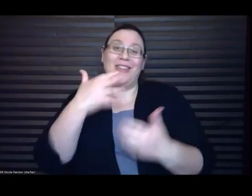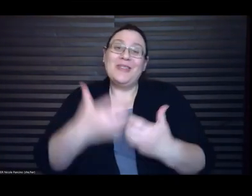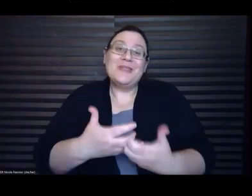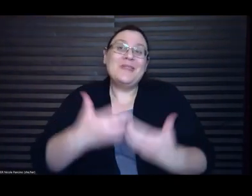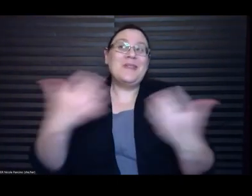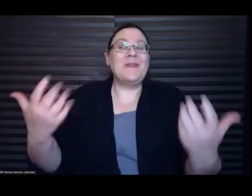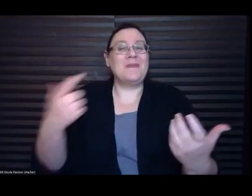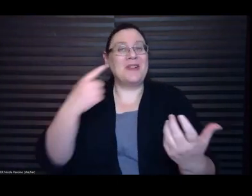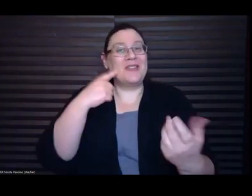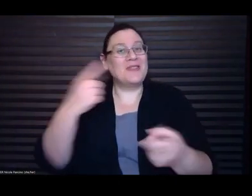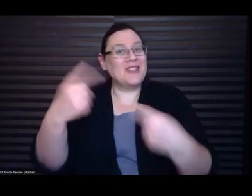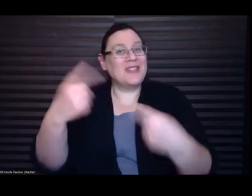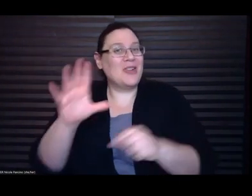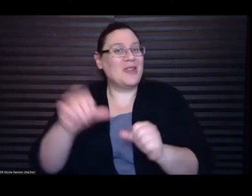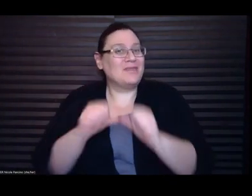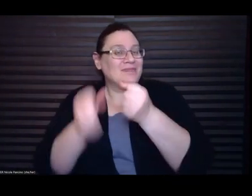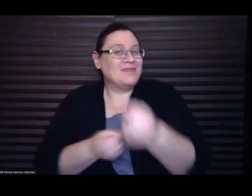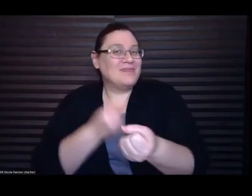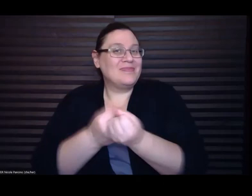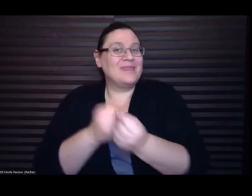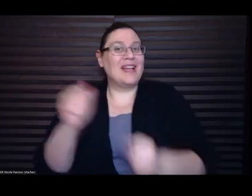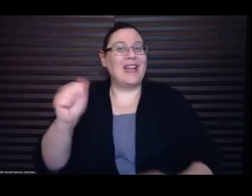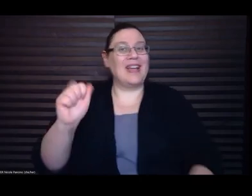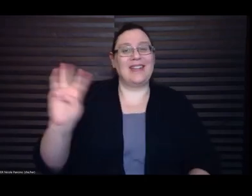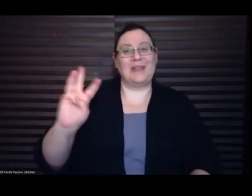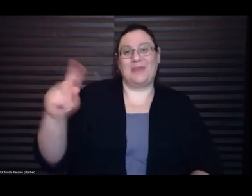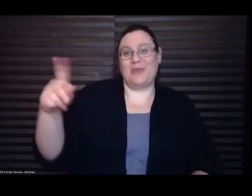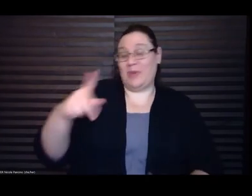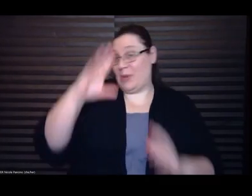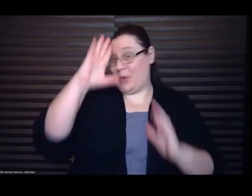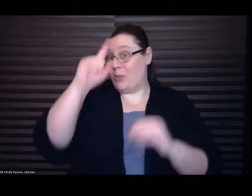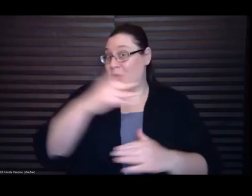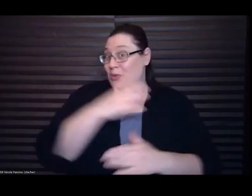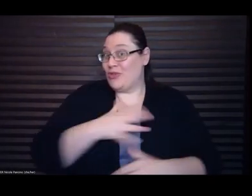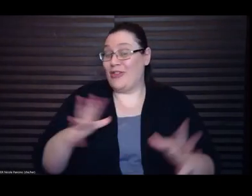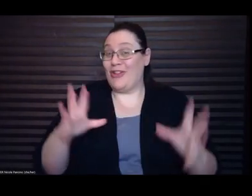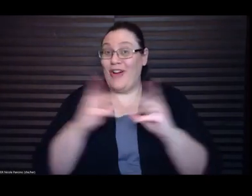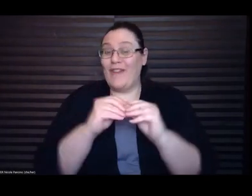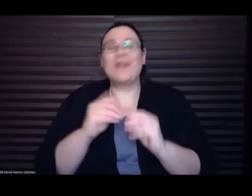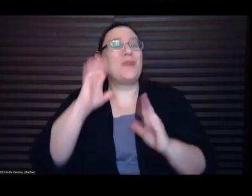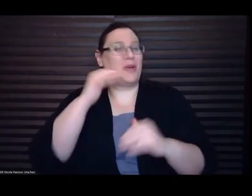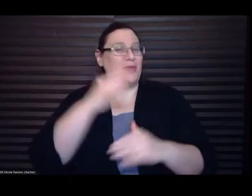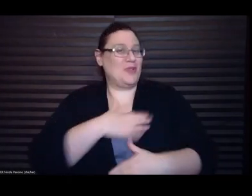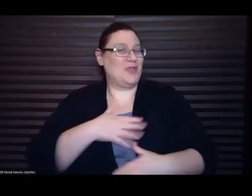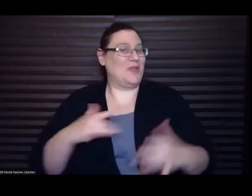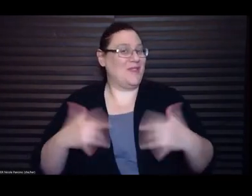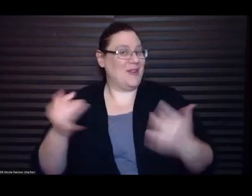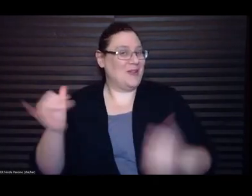your continued support of AWP. We hope you enjoy the conference and we hope you enjoy this event. Thank you.